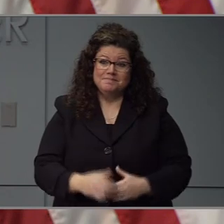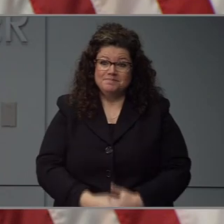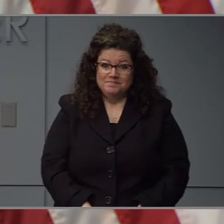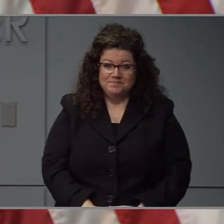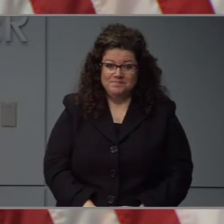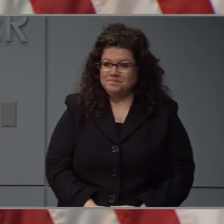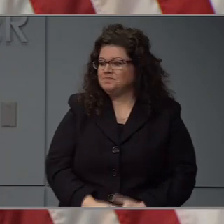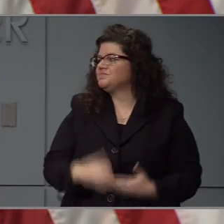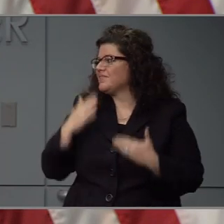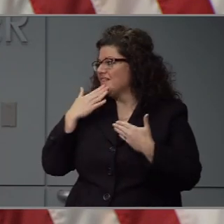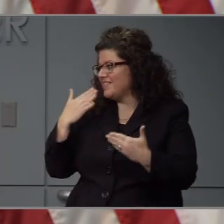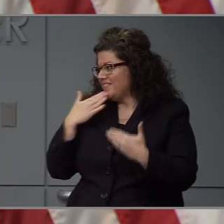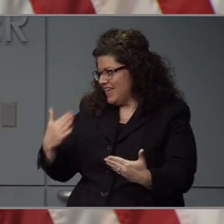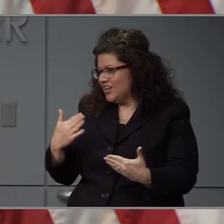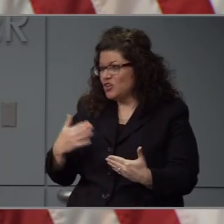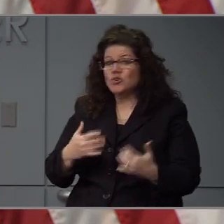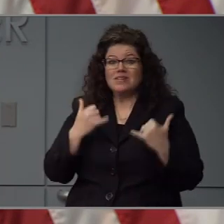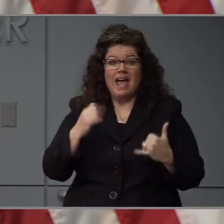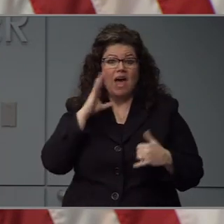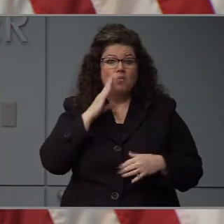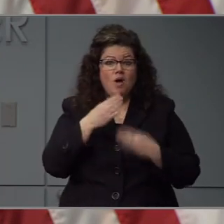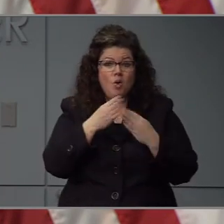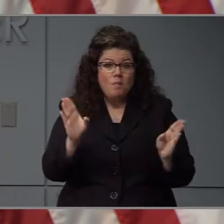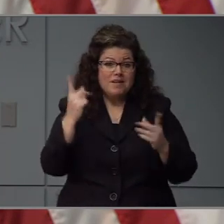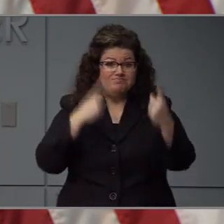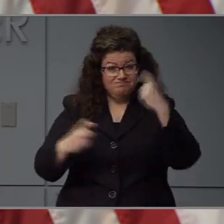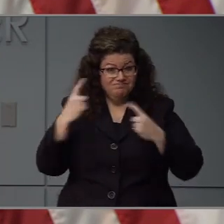Thanks, Director Sprayberry. We'll now turn over for your questions.